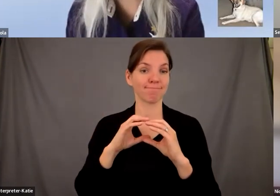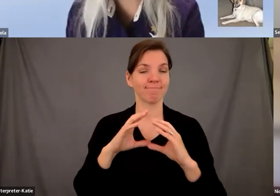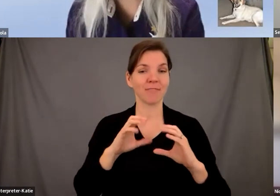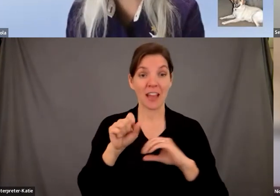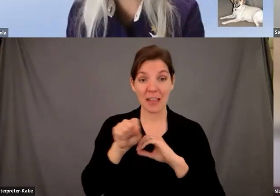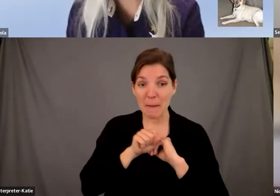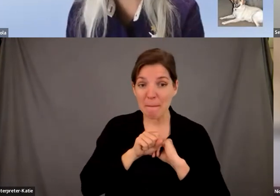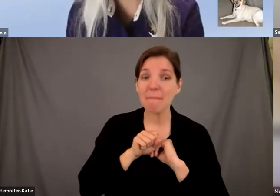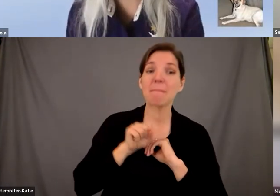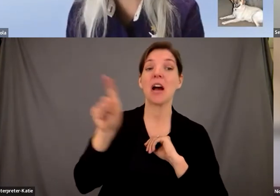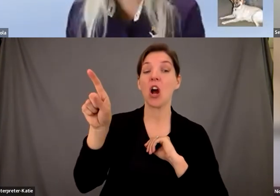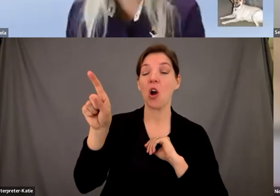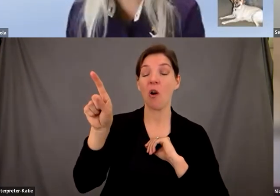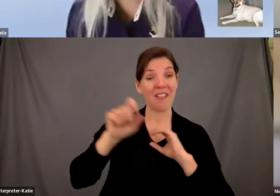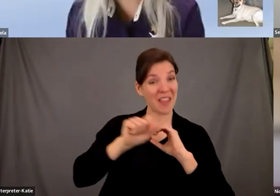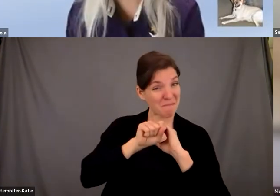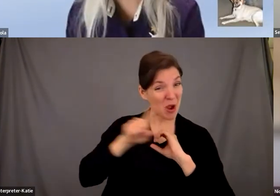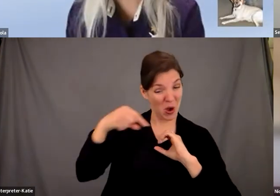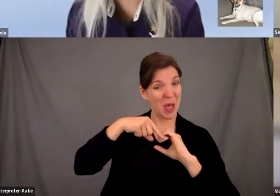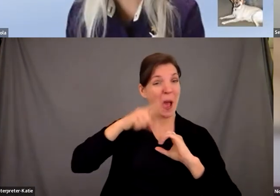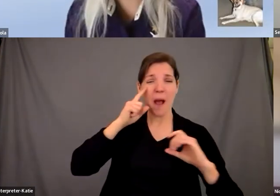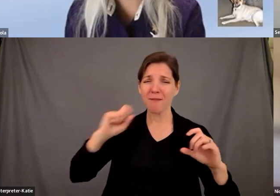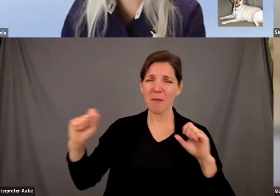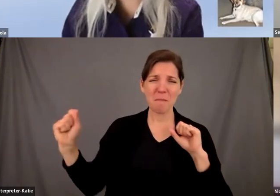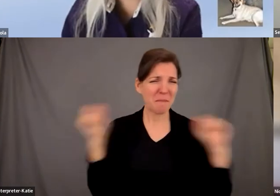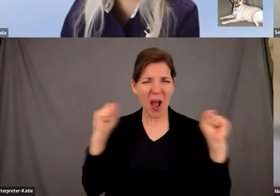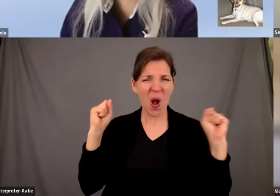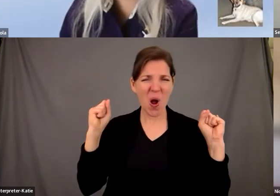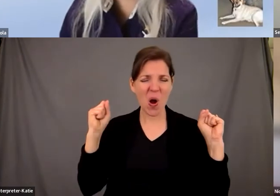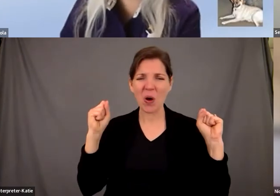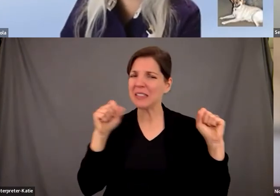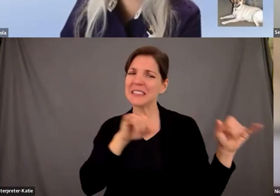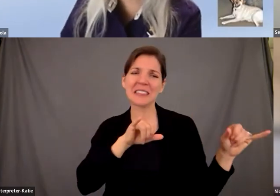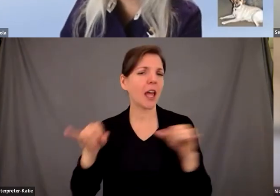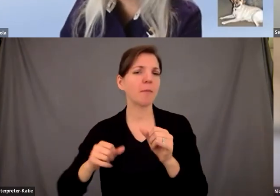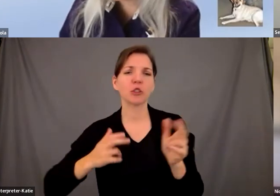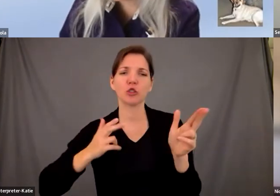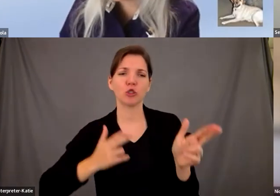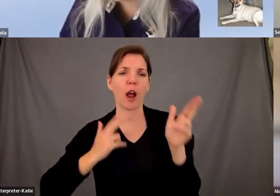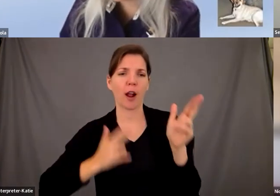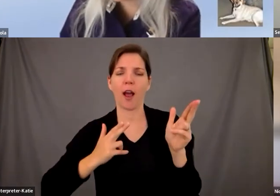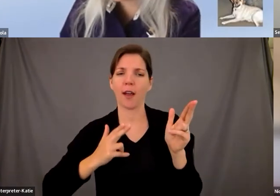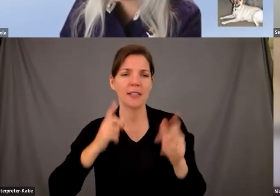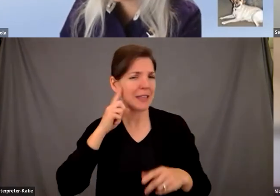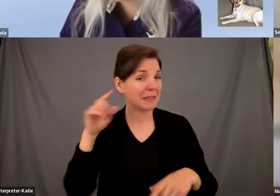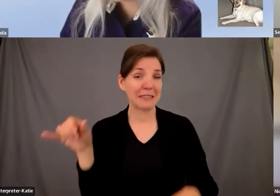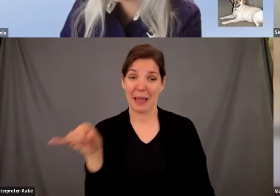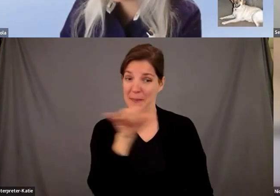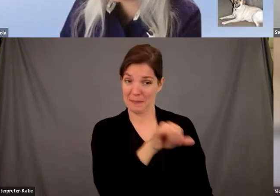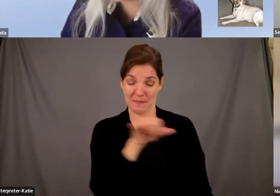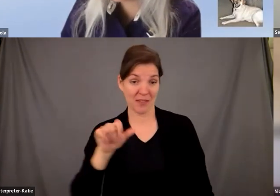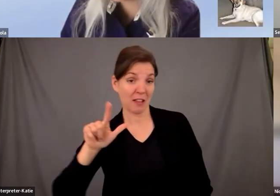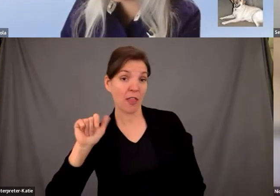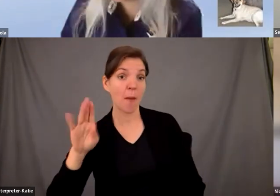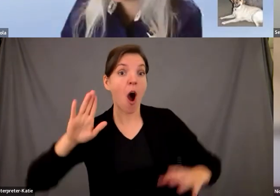it's it's loud as a shotgun it's it's used to desensitize hunting dogs to shotguns but we'll use it with our labs and for them it's